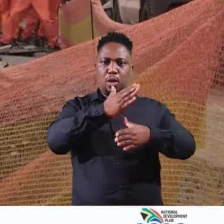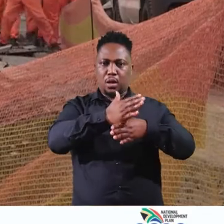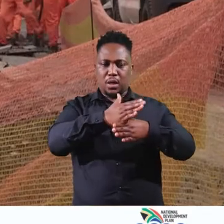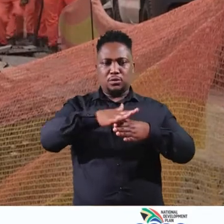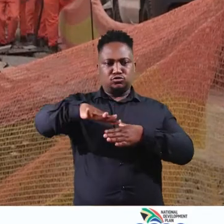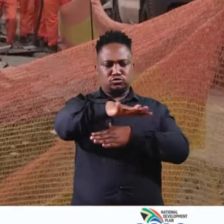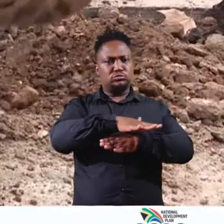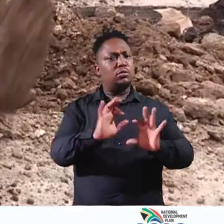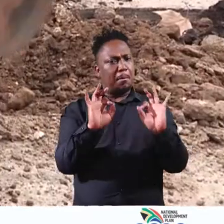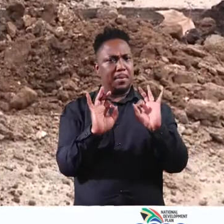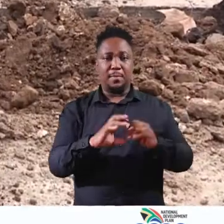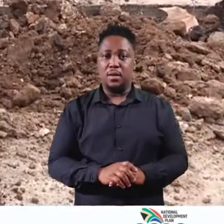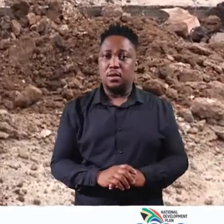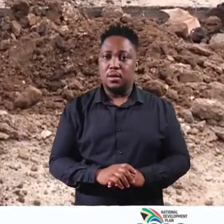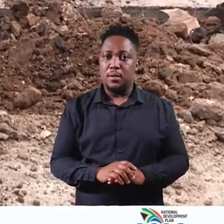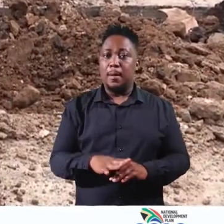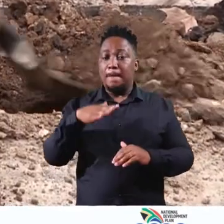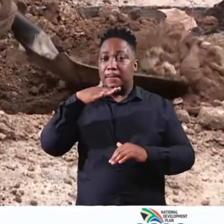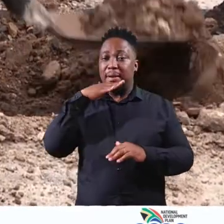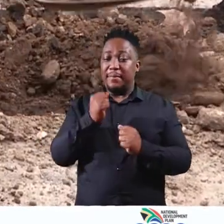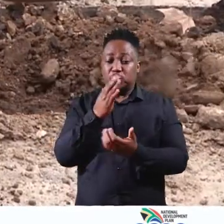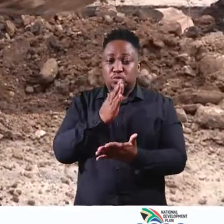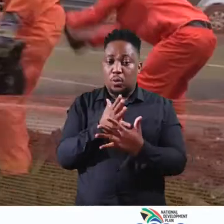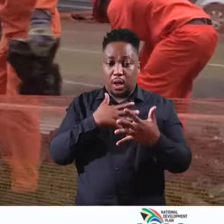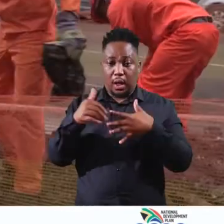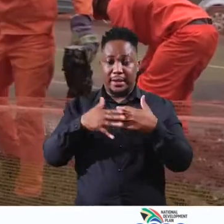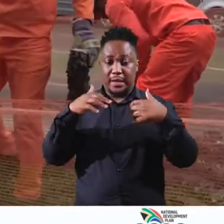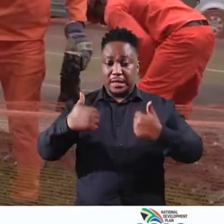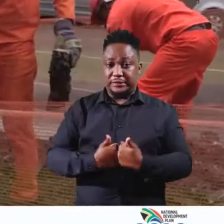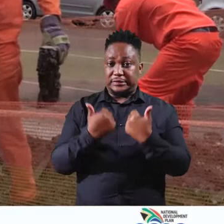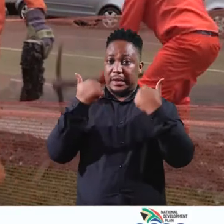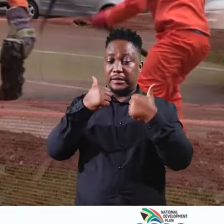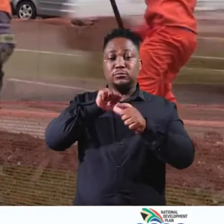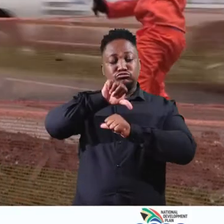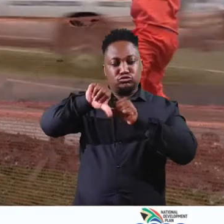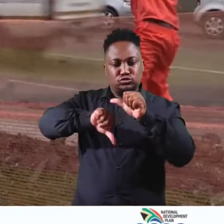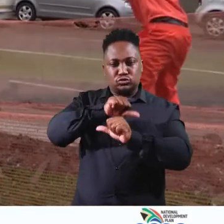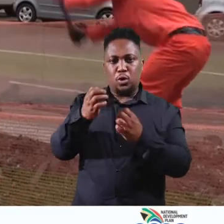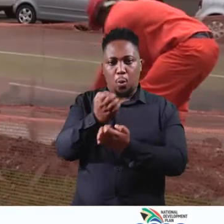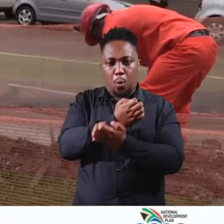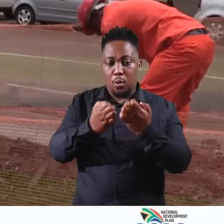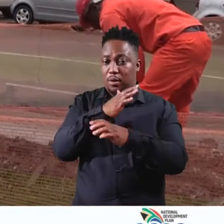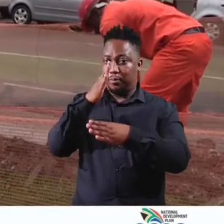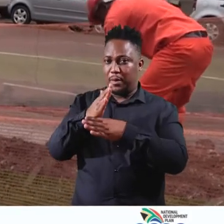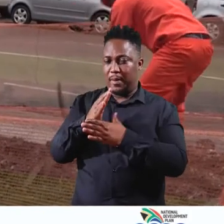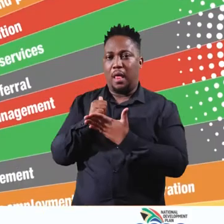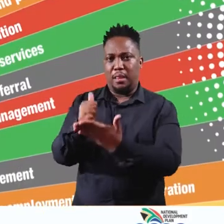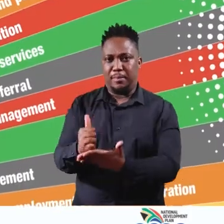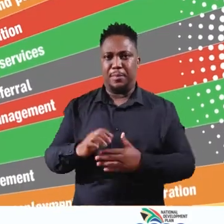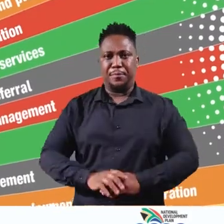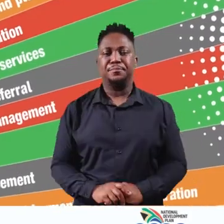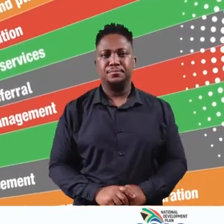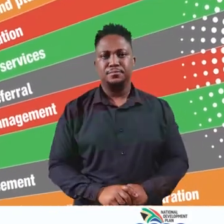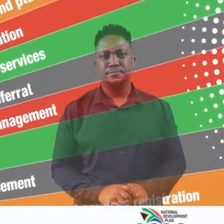environment for industrial investment, therefore assisting to alleviate the challenges and socio-economic effects of